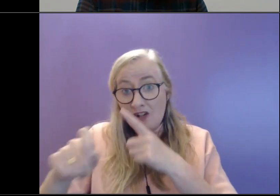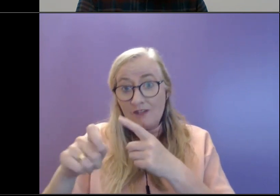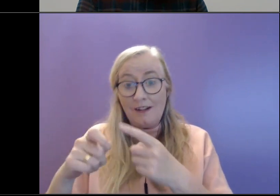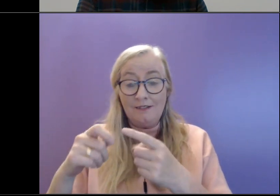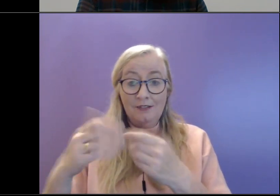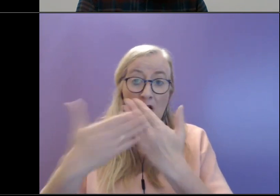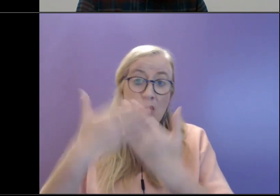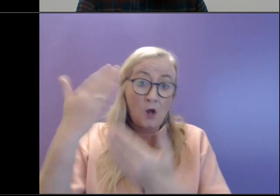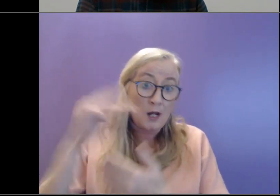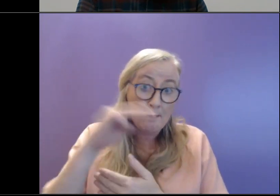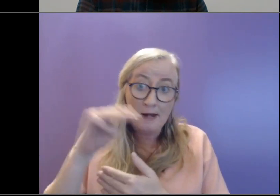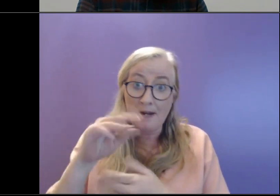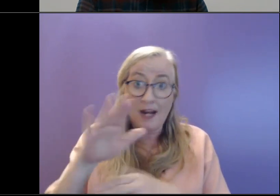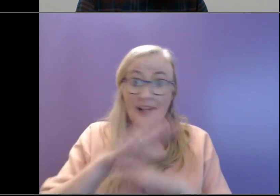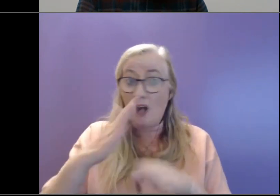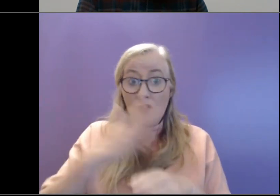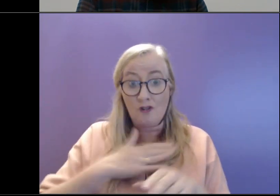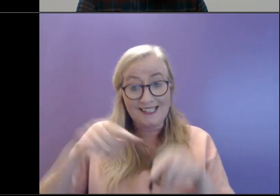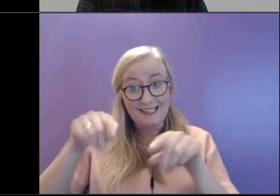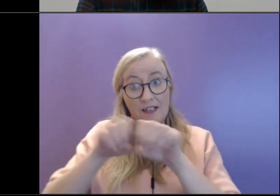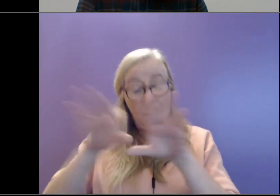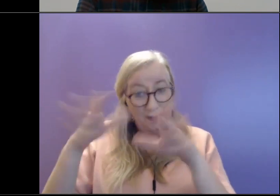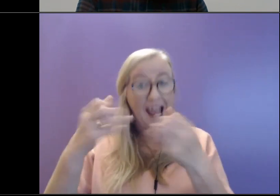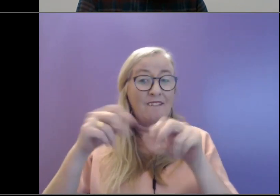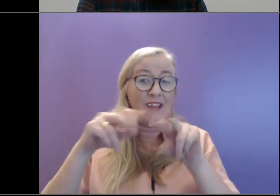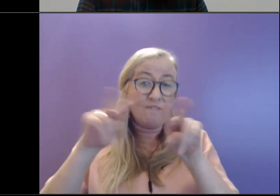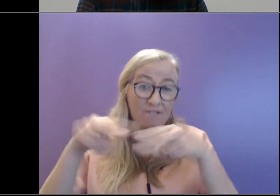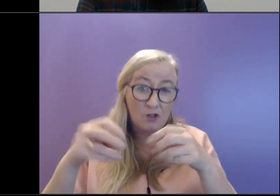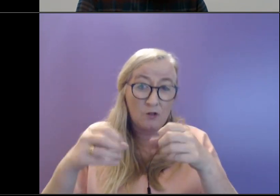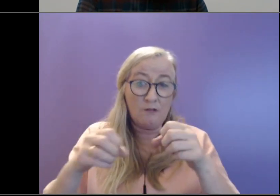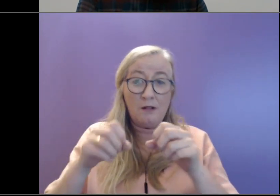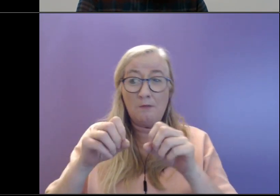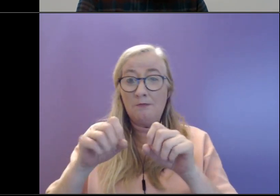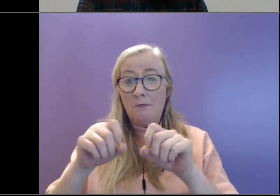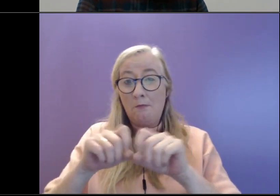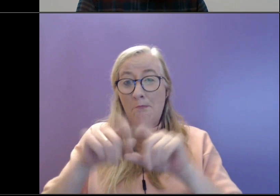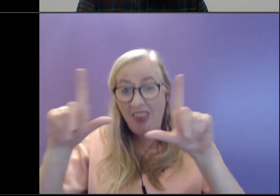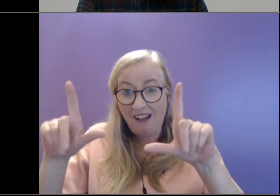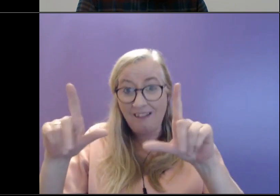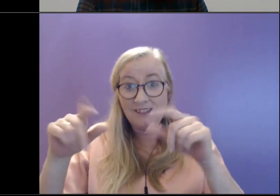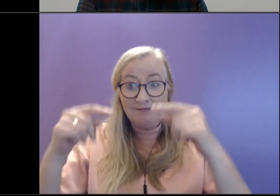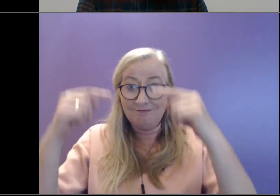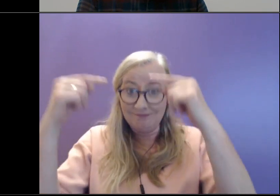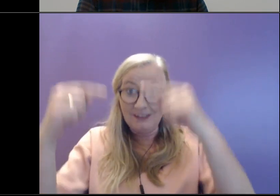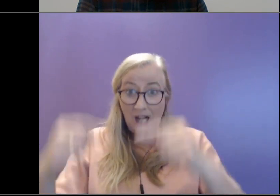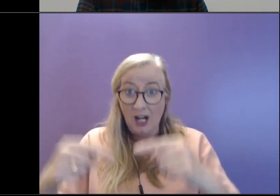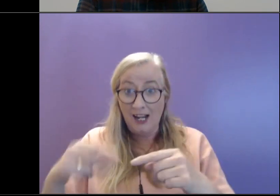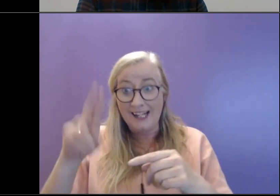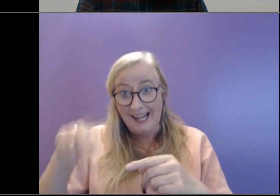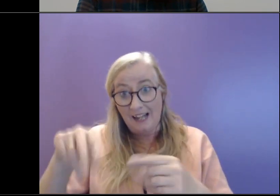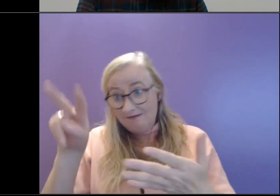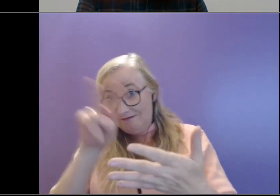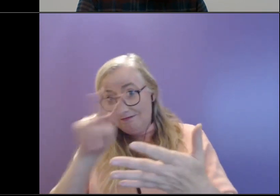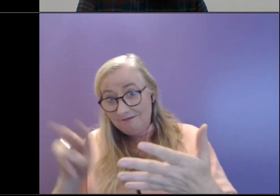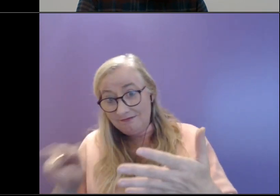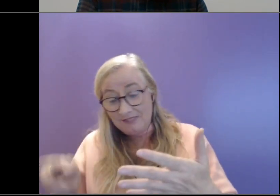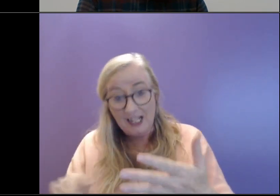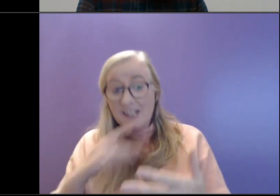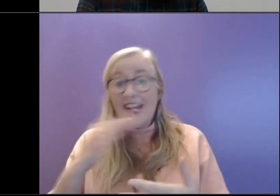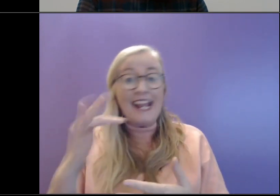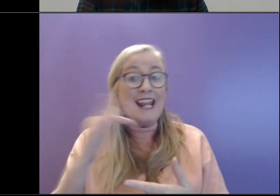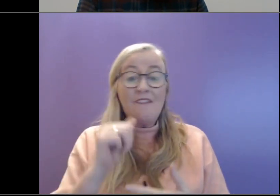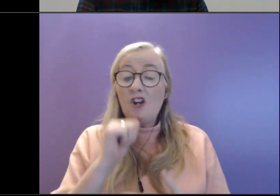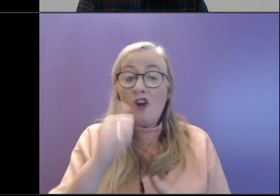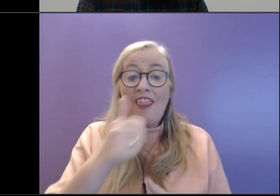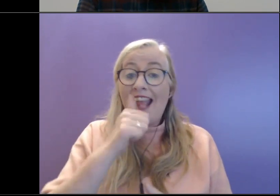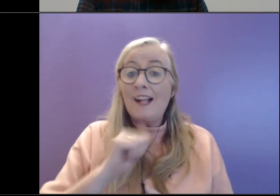Not just webinars, but there are videos and blogs and lots of other things on there that can be useful. So if we haven't answered your question today,